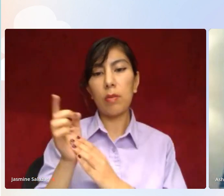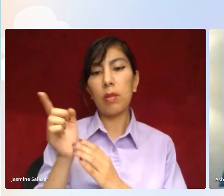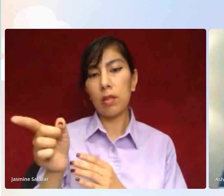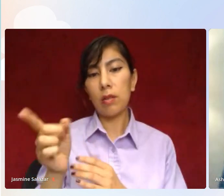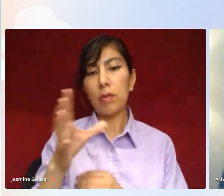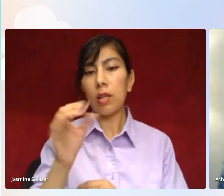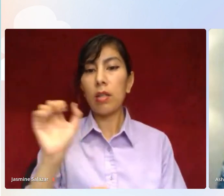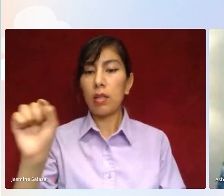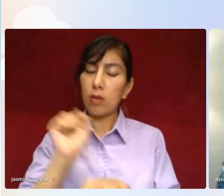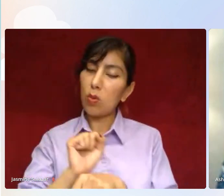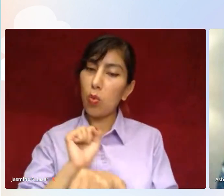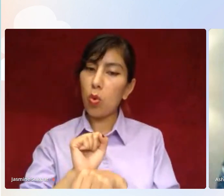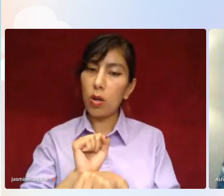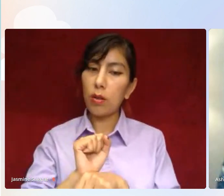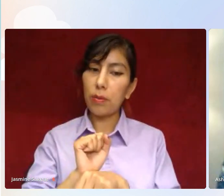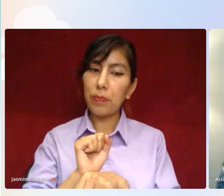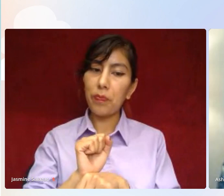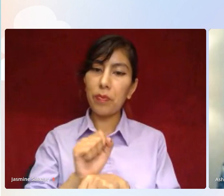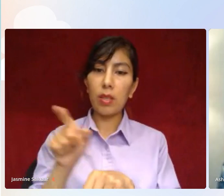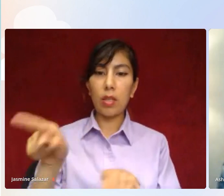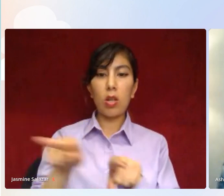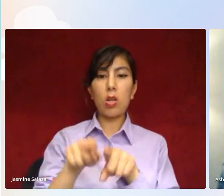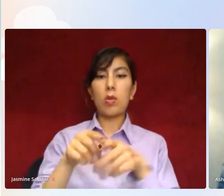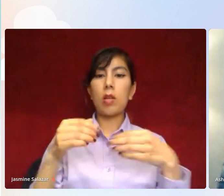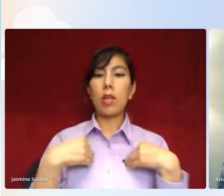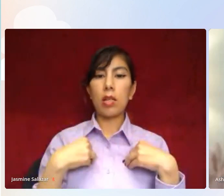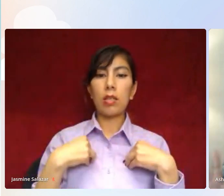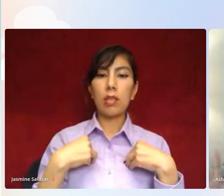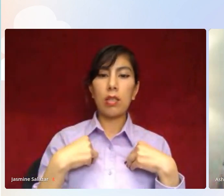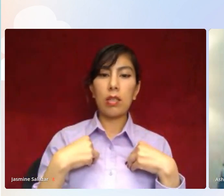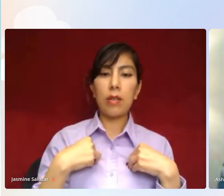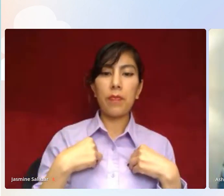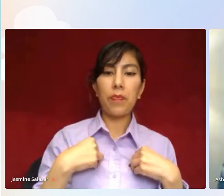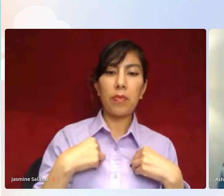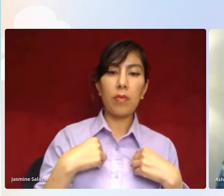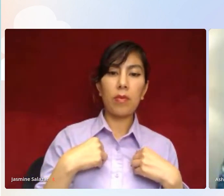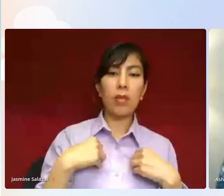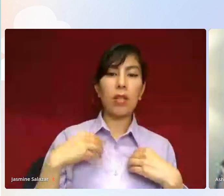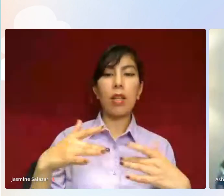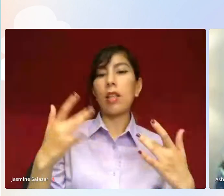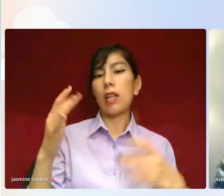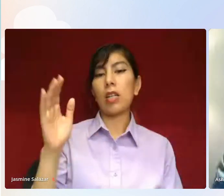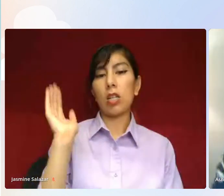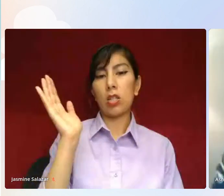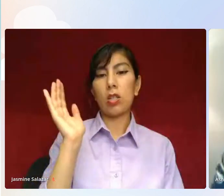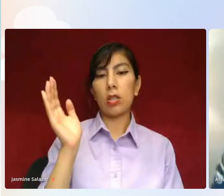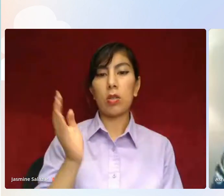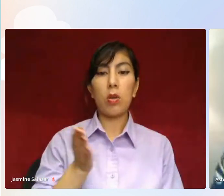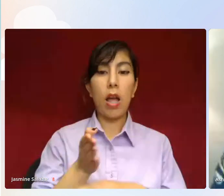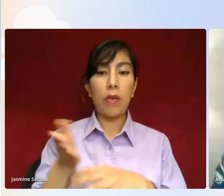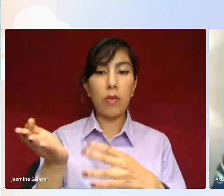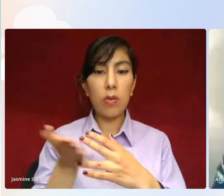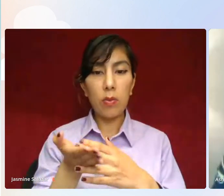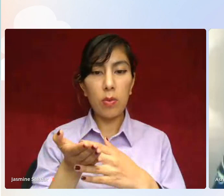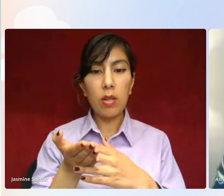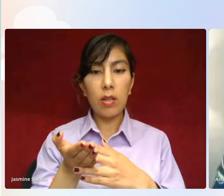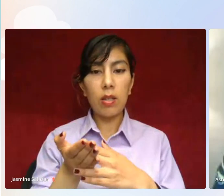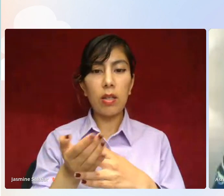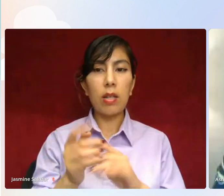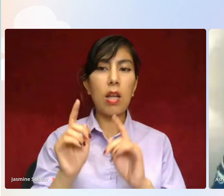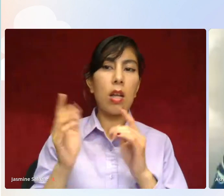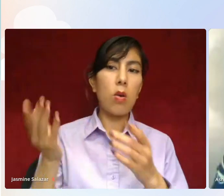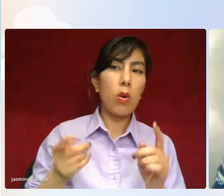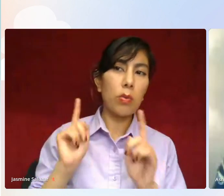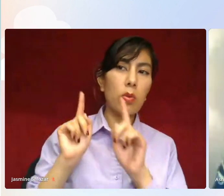his work. And he also has a lightning talk, y'all. So over this break, I encourage you to go over to the lightning